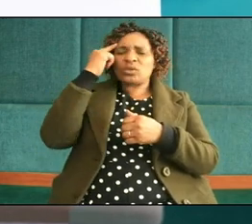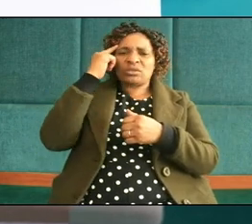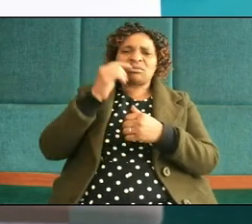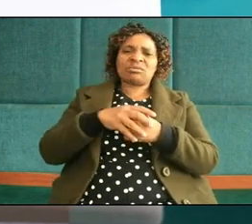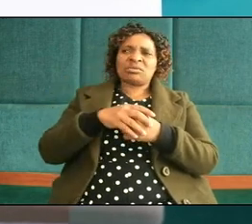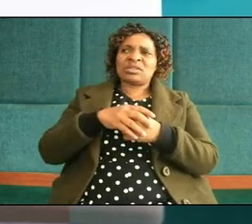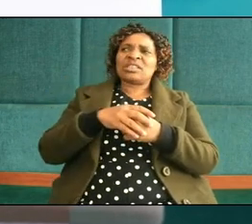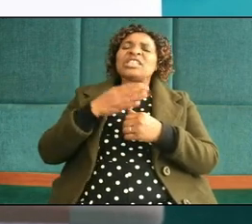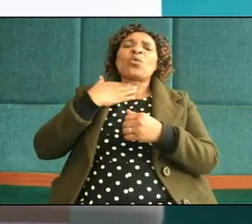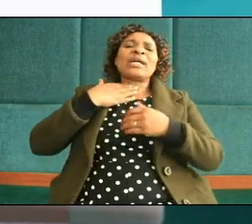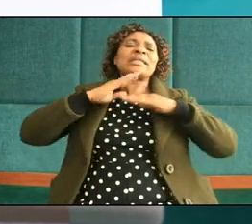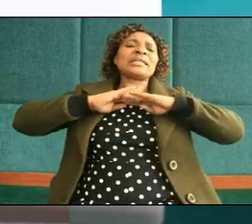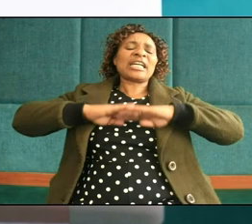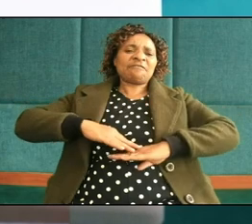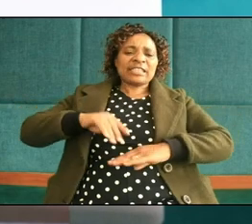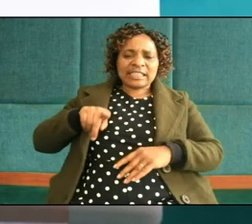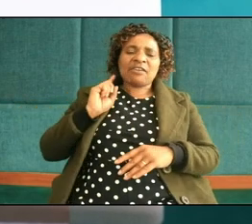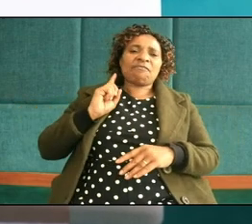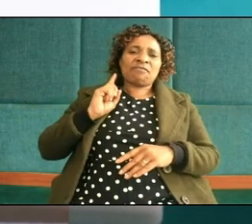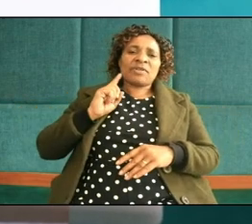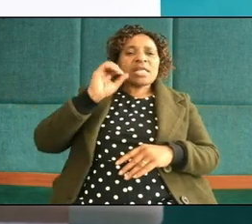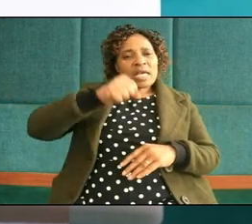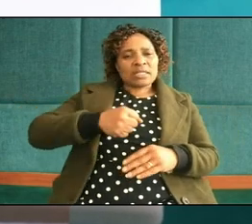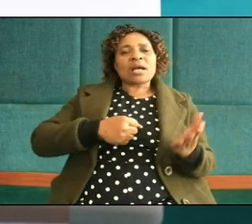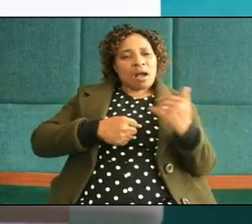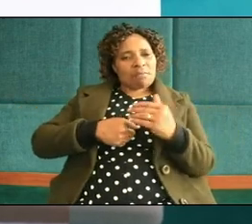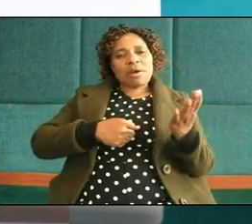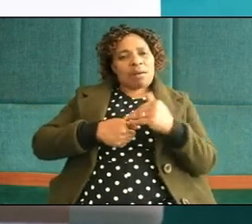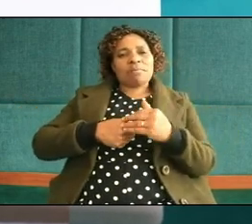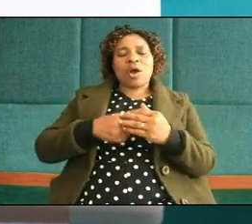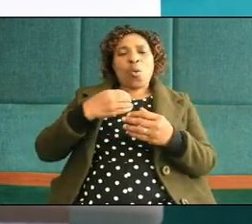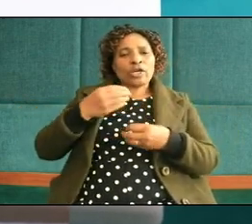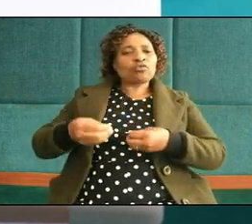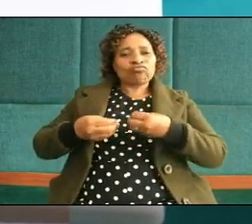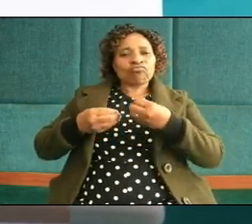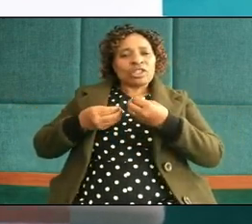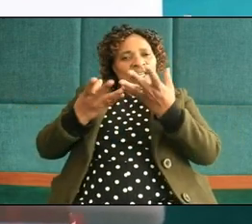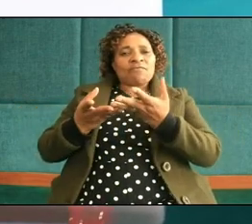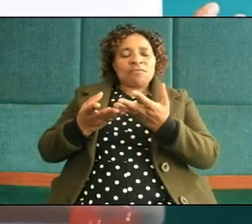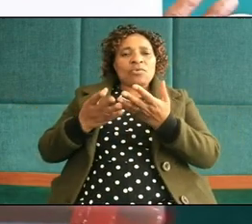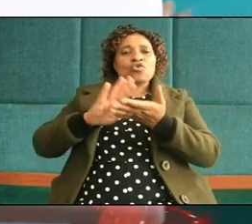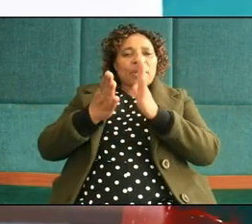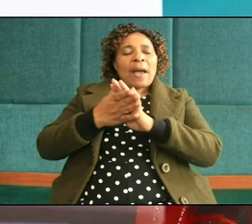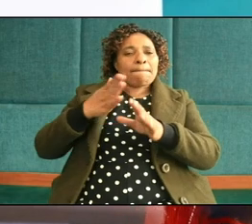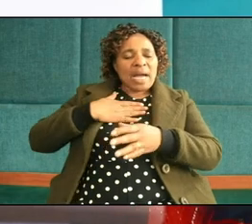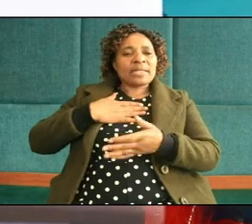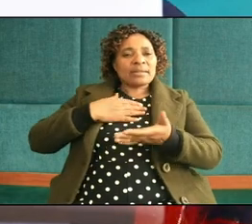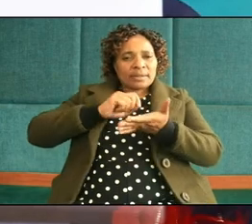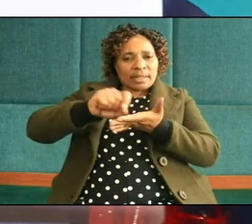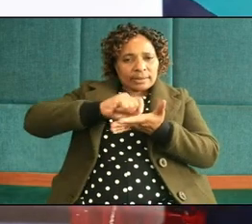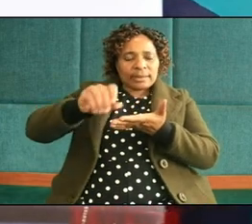they want to satisfy themselves yes come come I want to teach you so that you can become my secretary